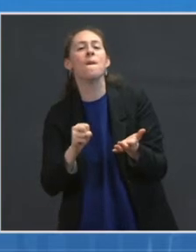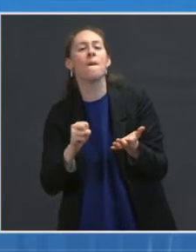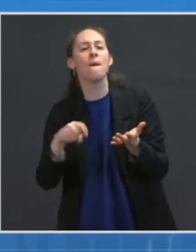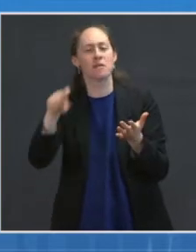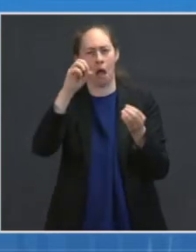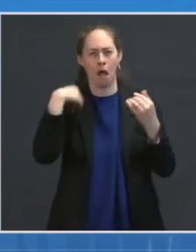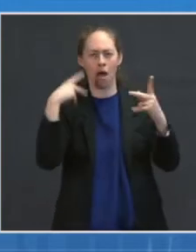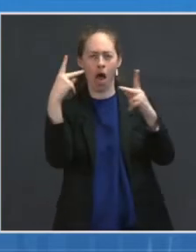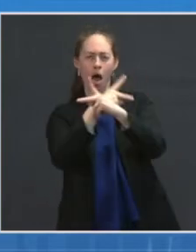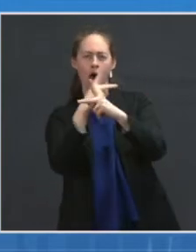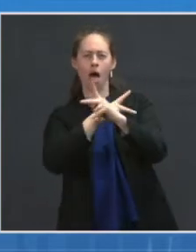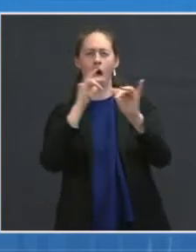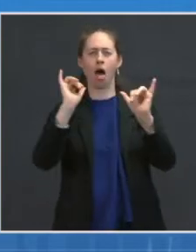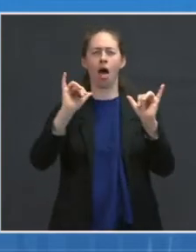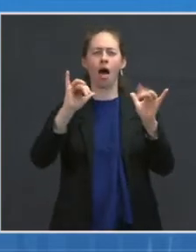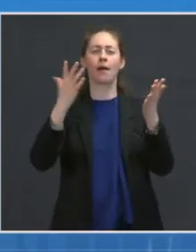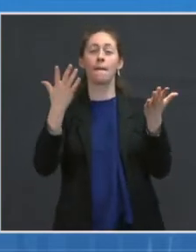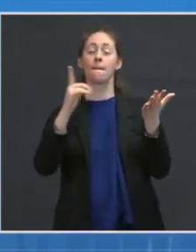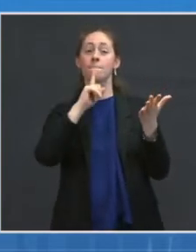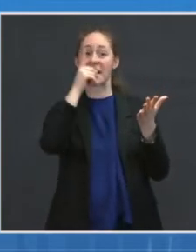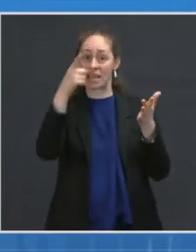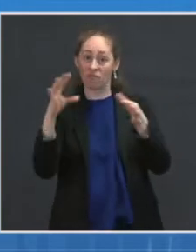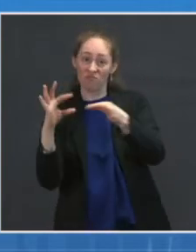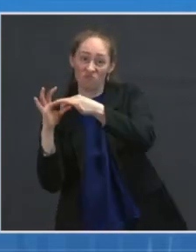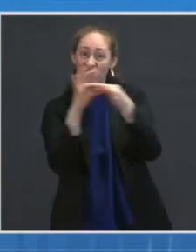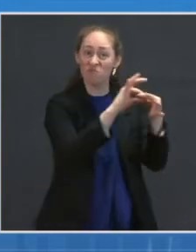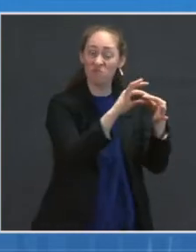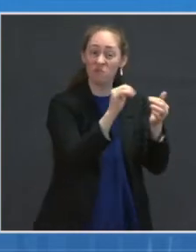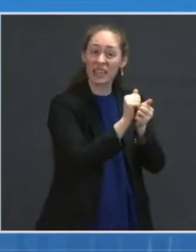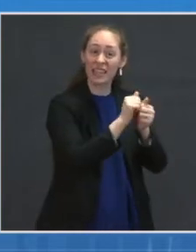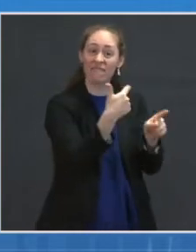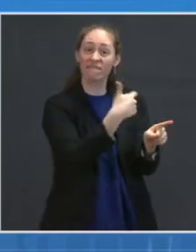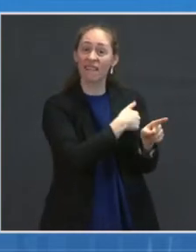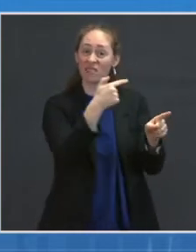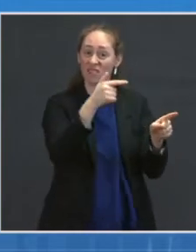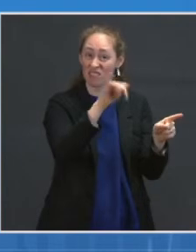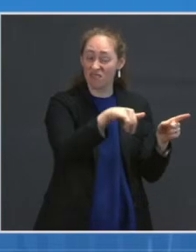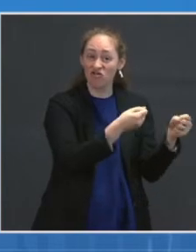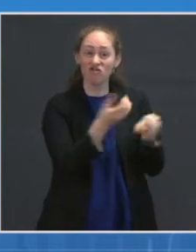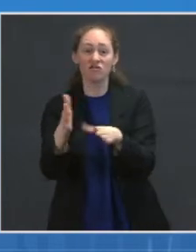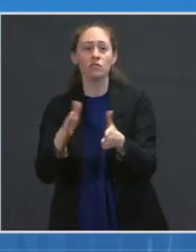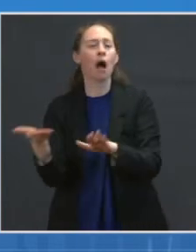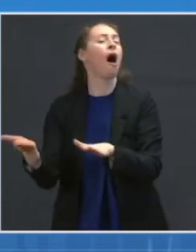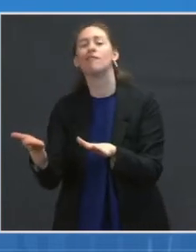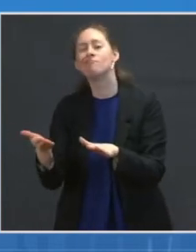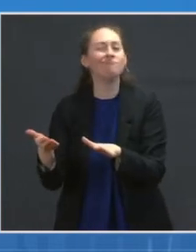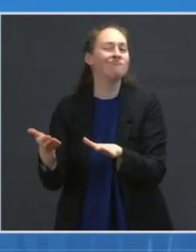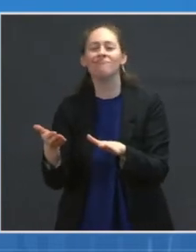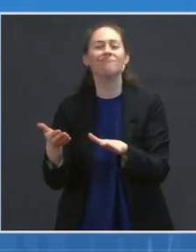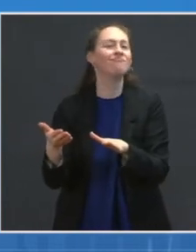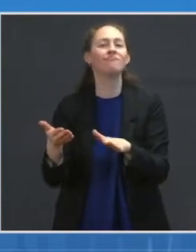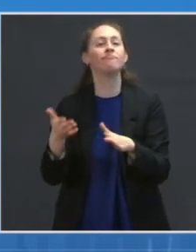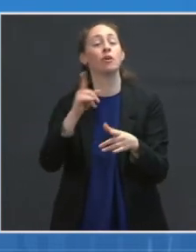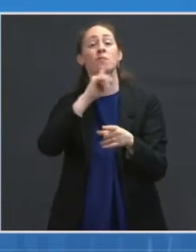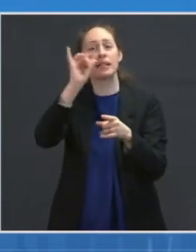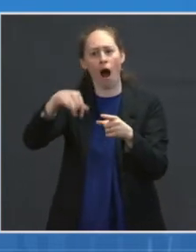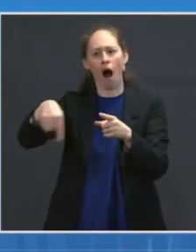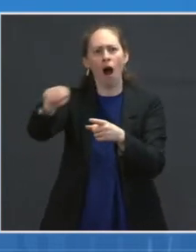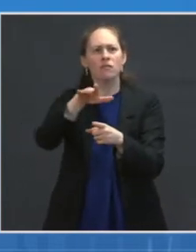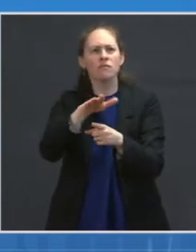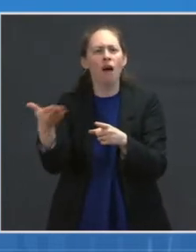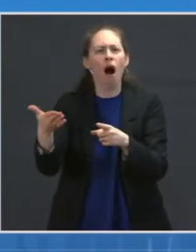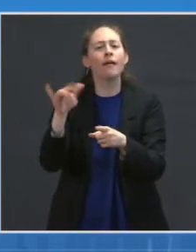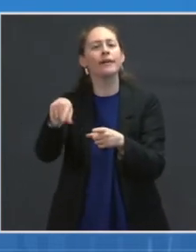were not related to the COVID-19 vaccine. And the death rate in this population, though truly sad and